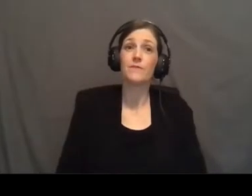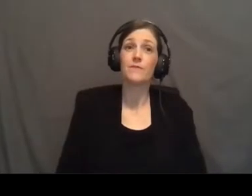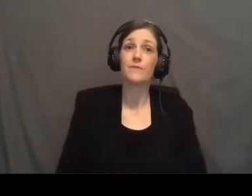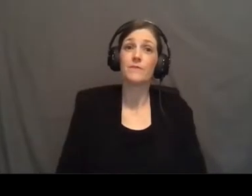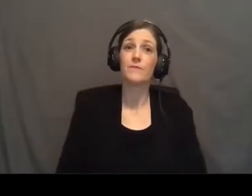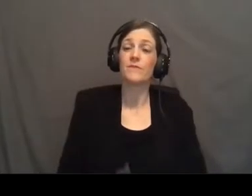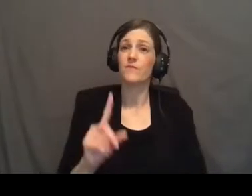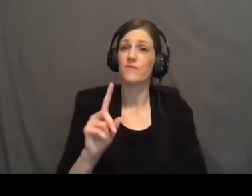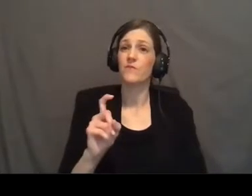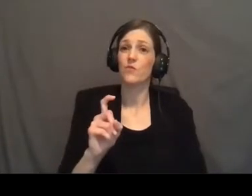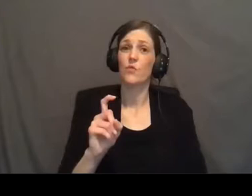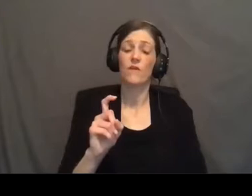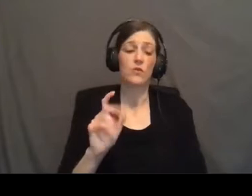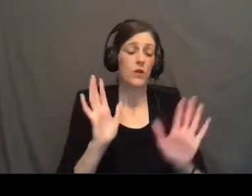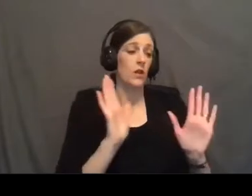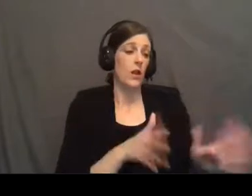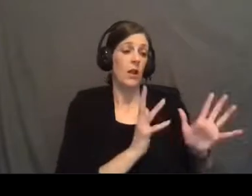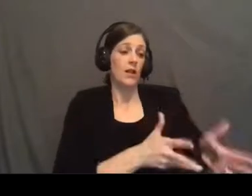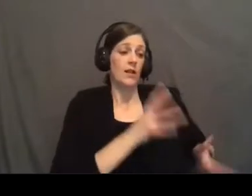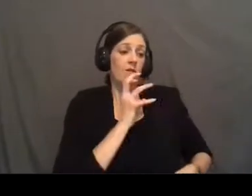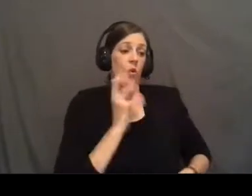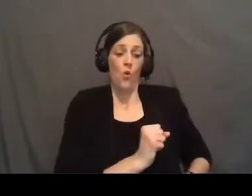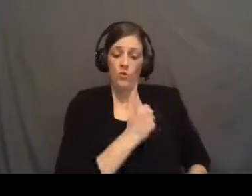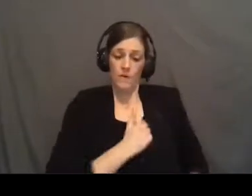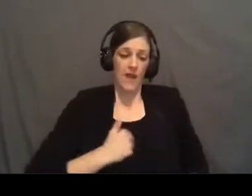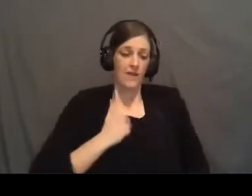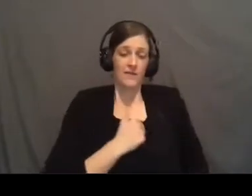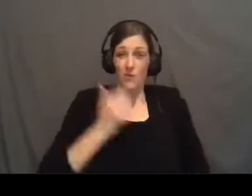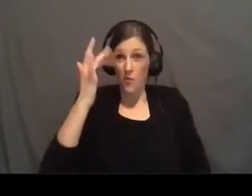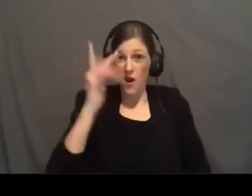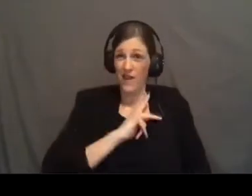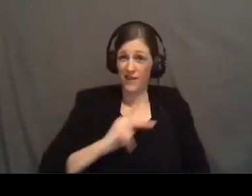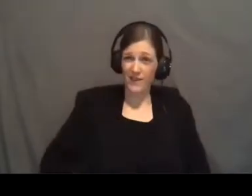you got to turn from the old repent for the kingdom of God is at hand